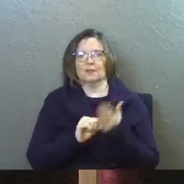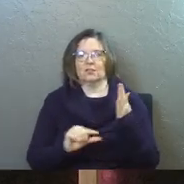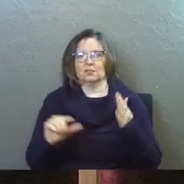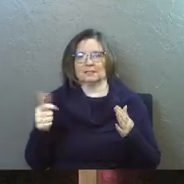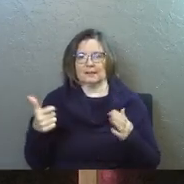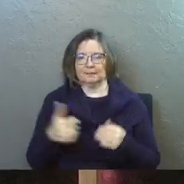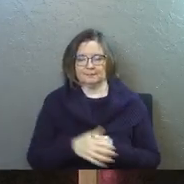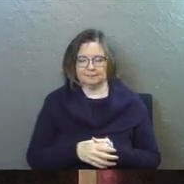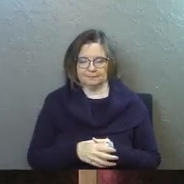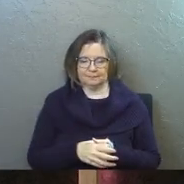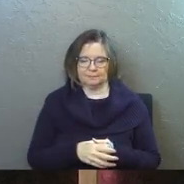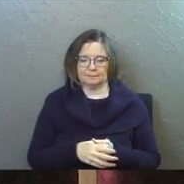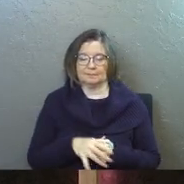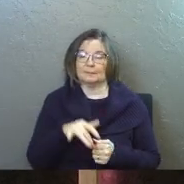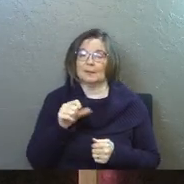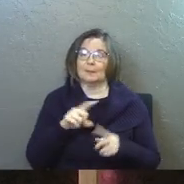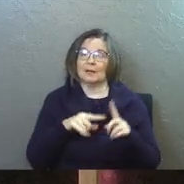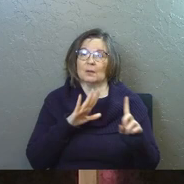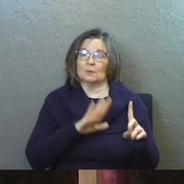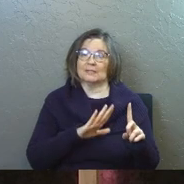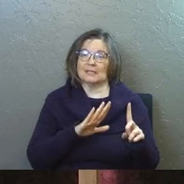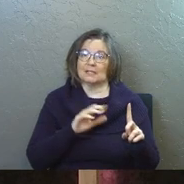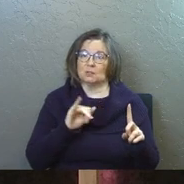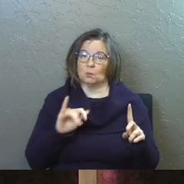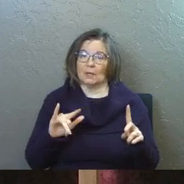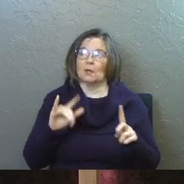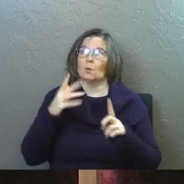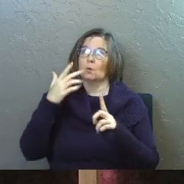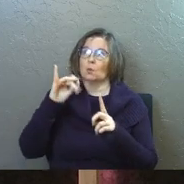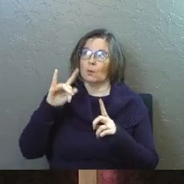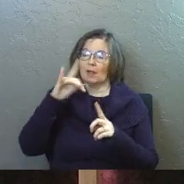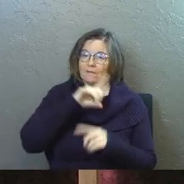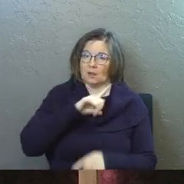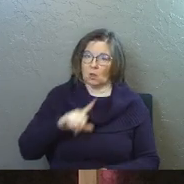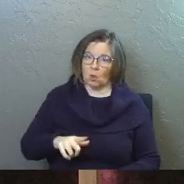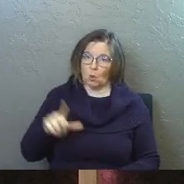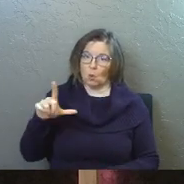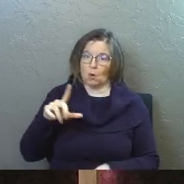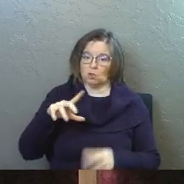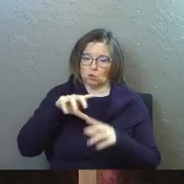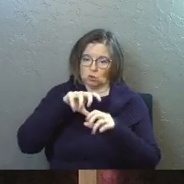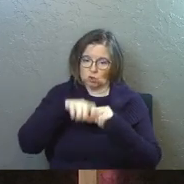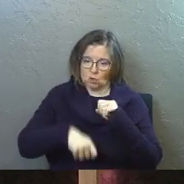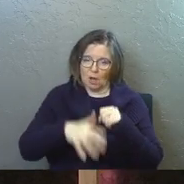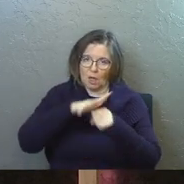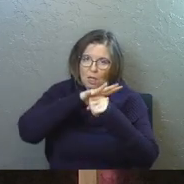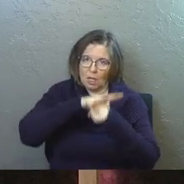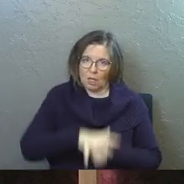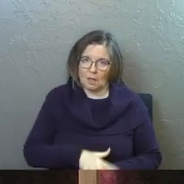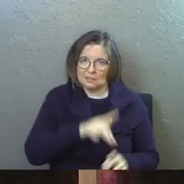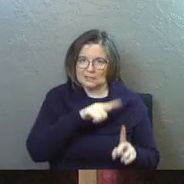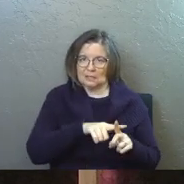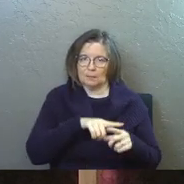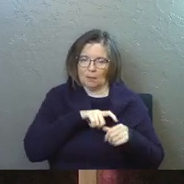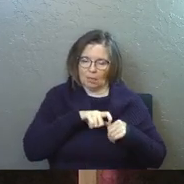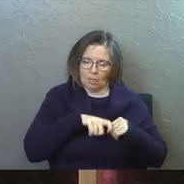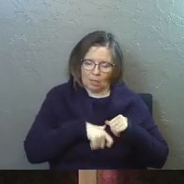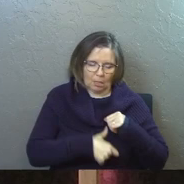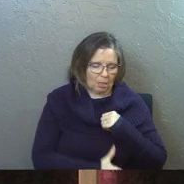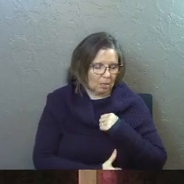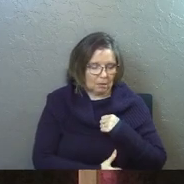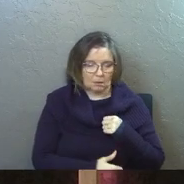10. Yet it was his will. Yeah, it was the will of the Lord. Sorry to crush him. He has put him to grief.